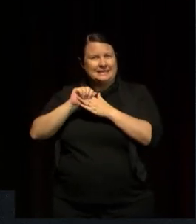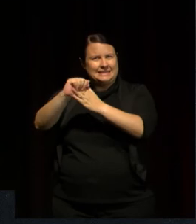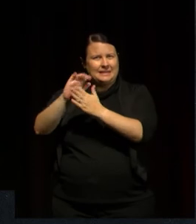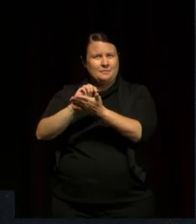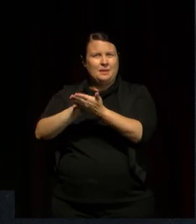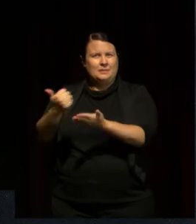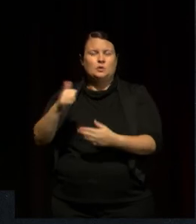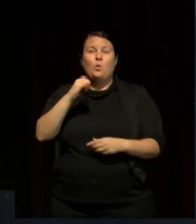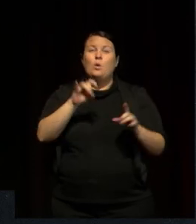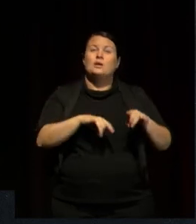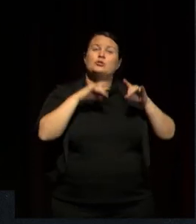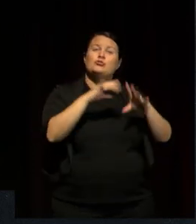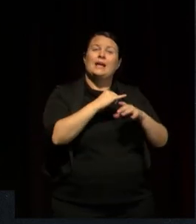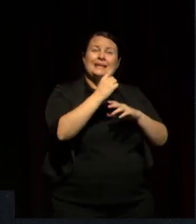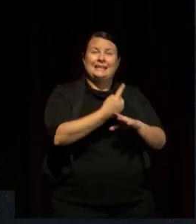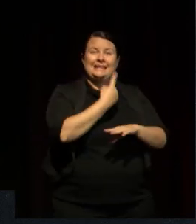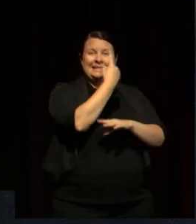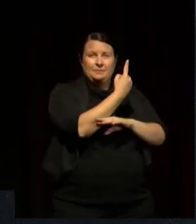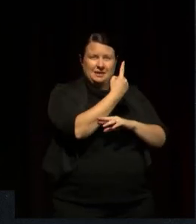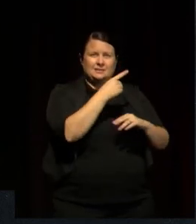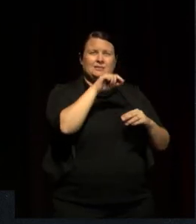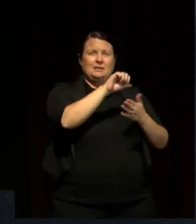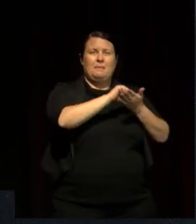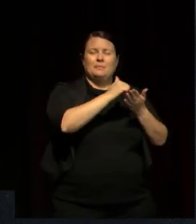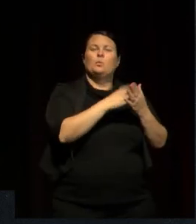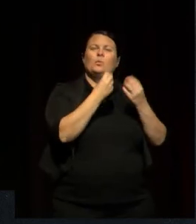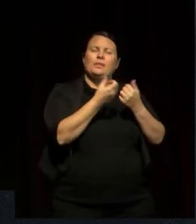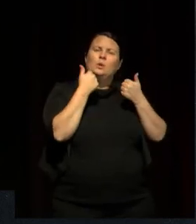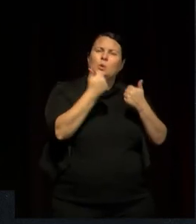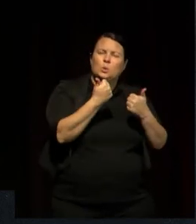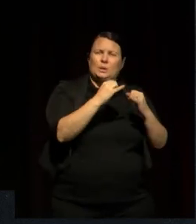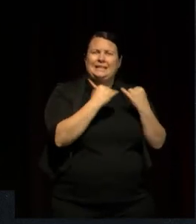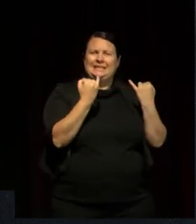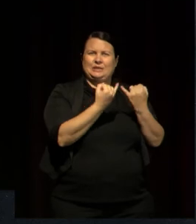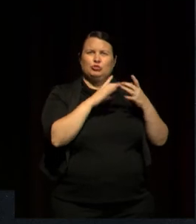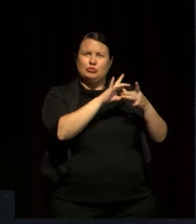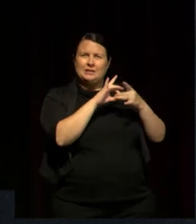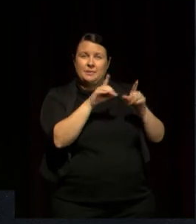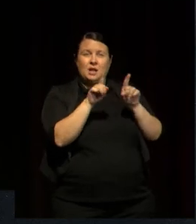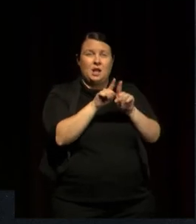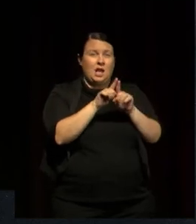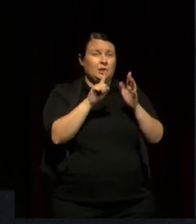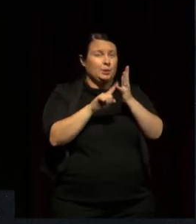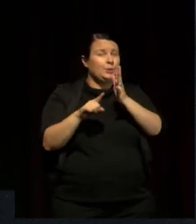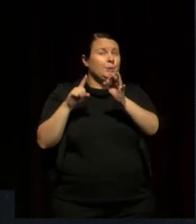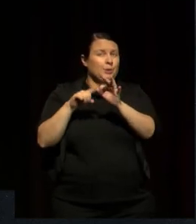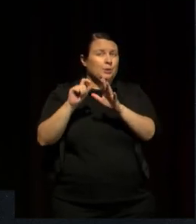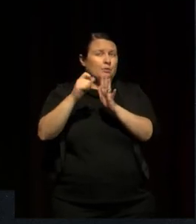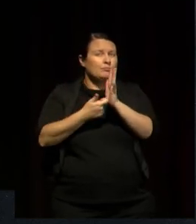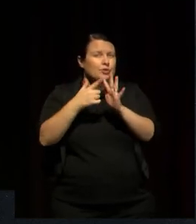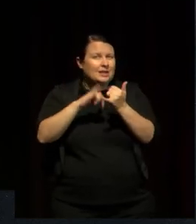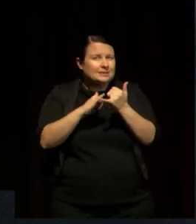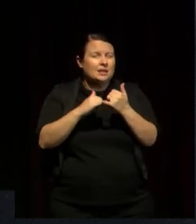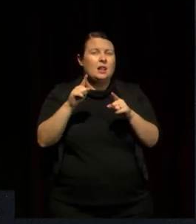Australian independent publishers with significant Indigenous Indigenous relationship, like the University of Queensland Press, like